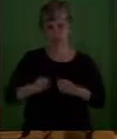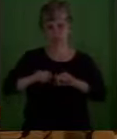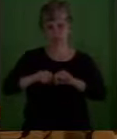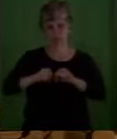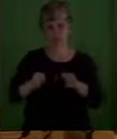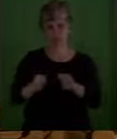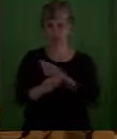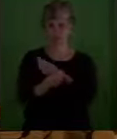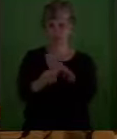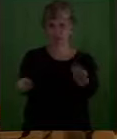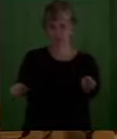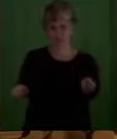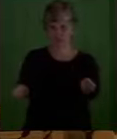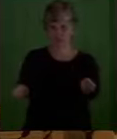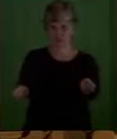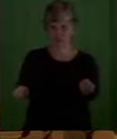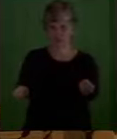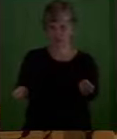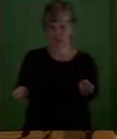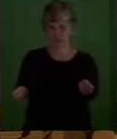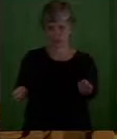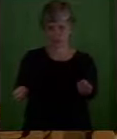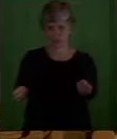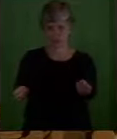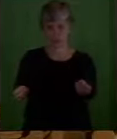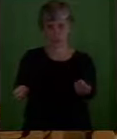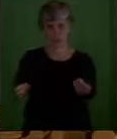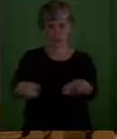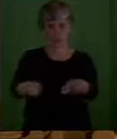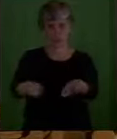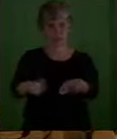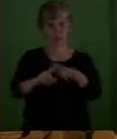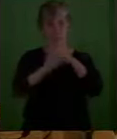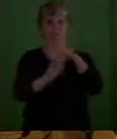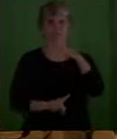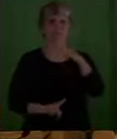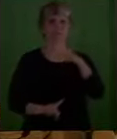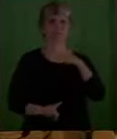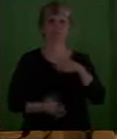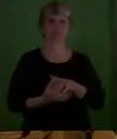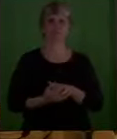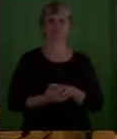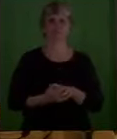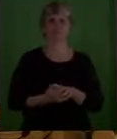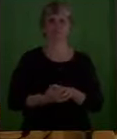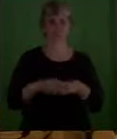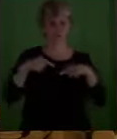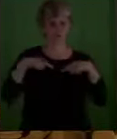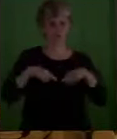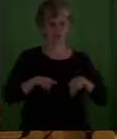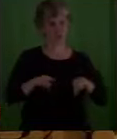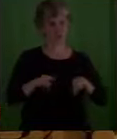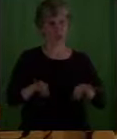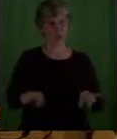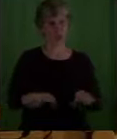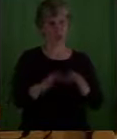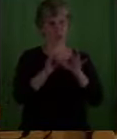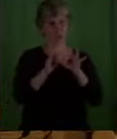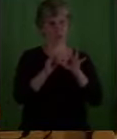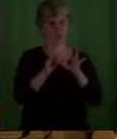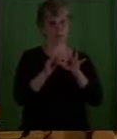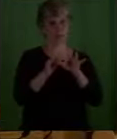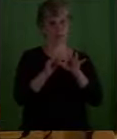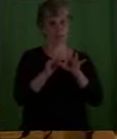bread. And then He disappears. It's in the mass that the